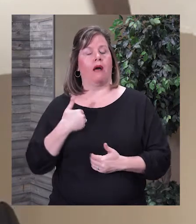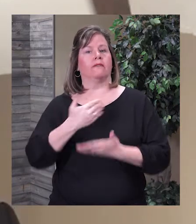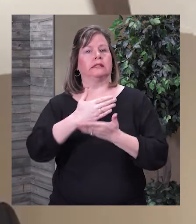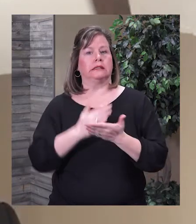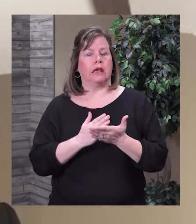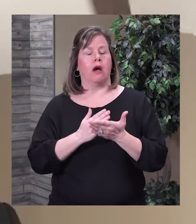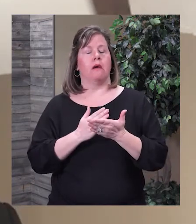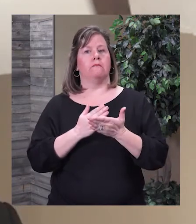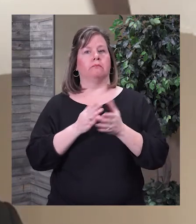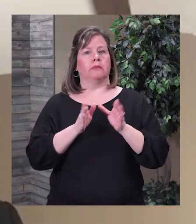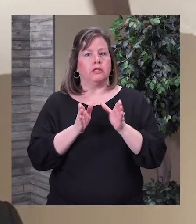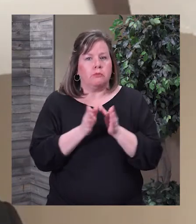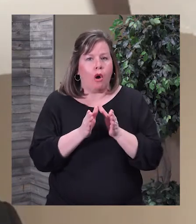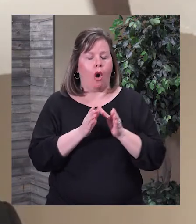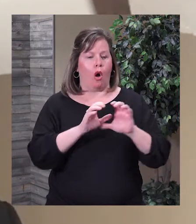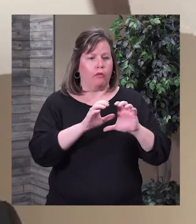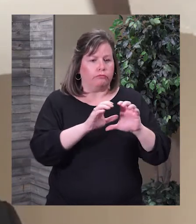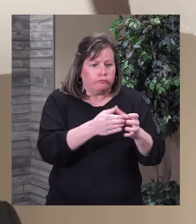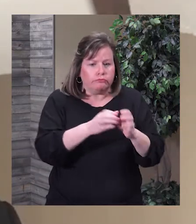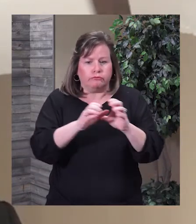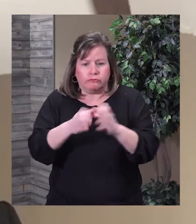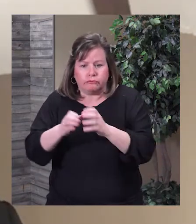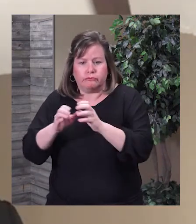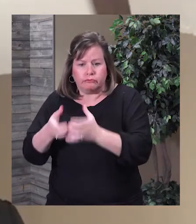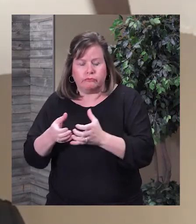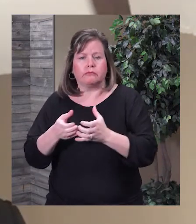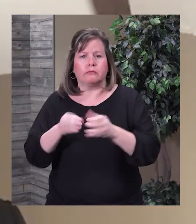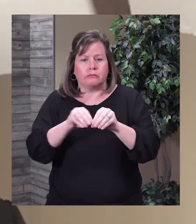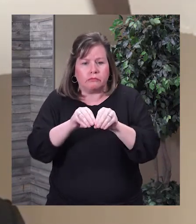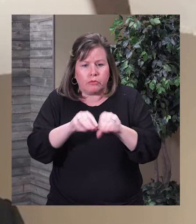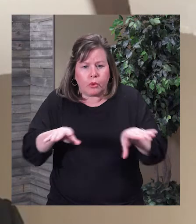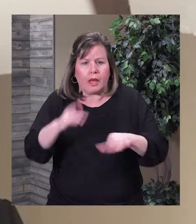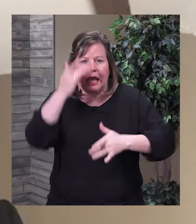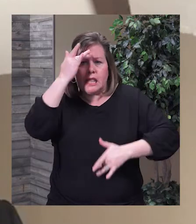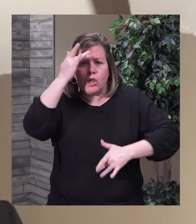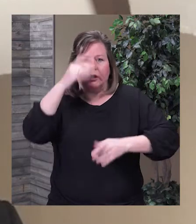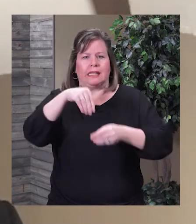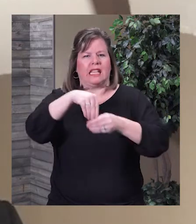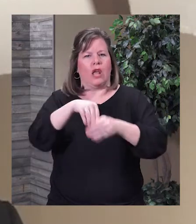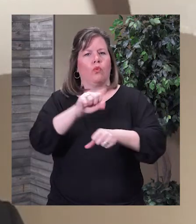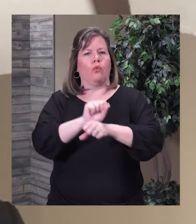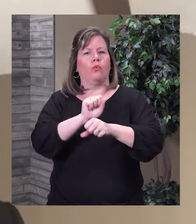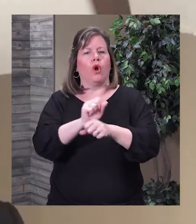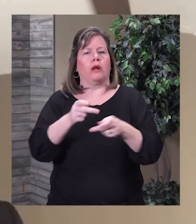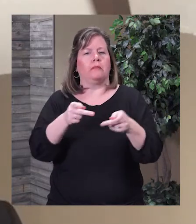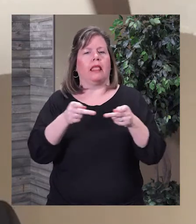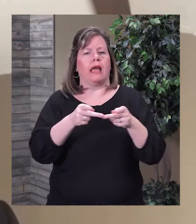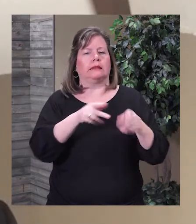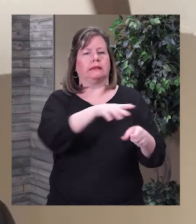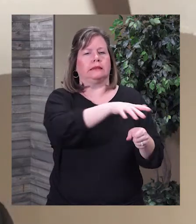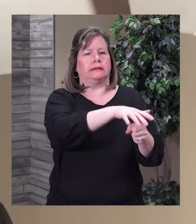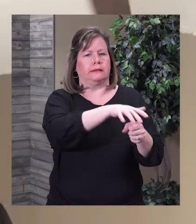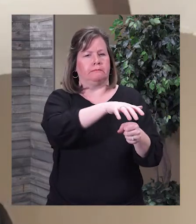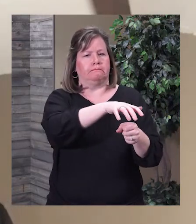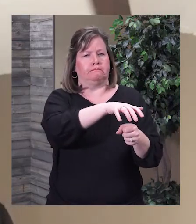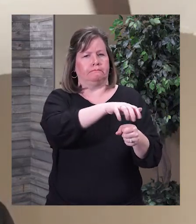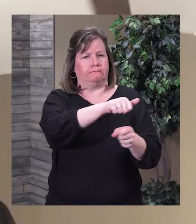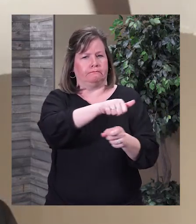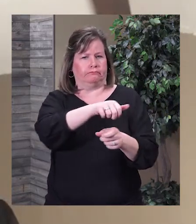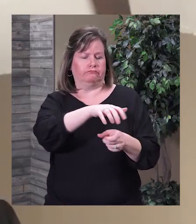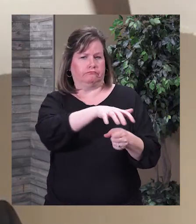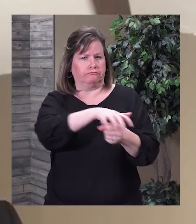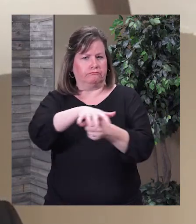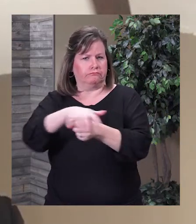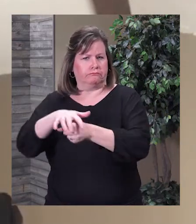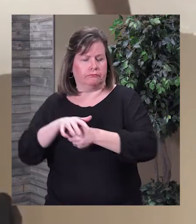clusters of illness in workplaces around the county and that's a good reminder for us to be thinking about how do we